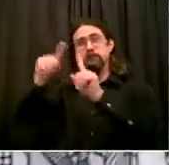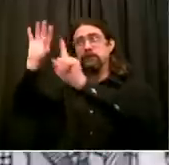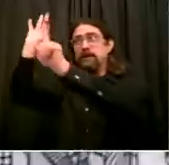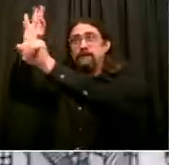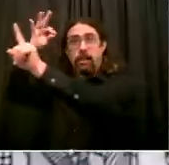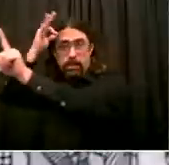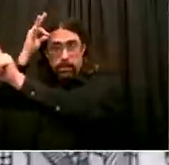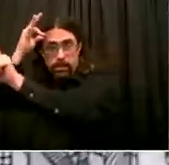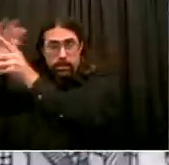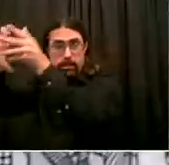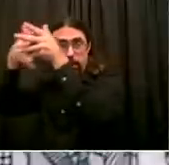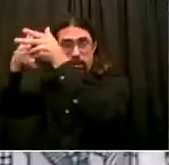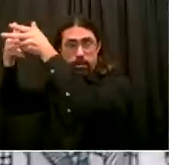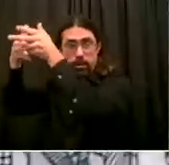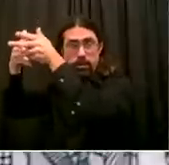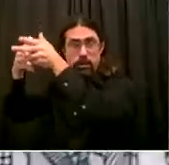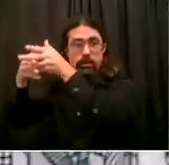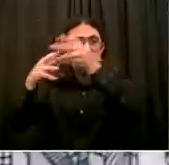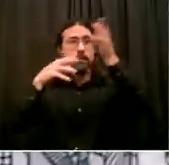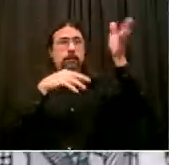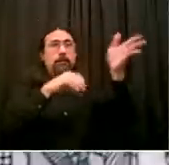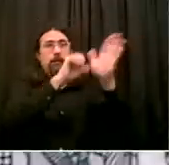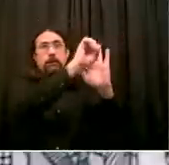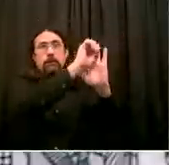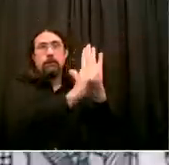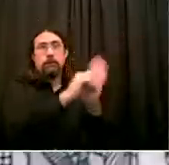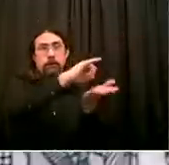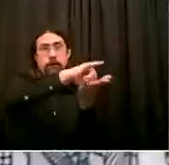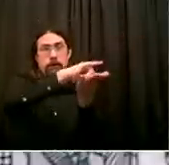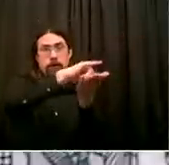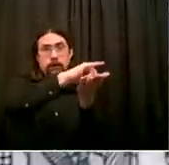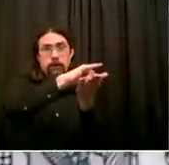supporting each other to get this work done. Go ahead.